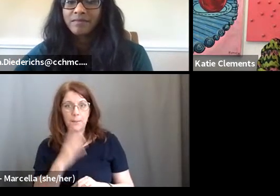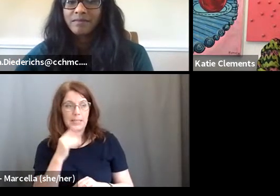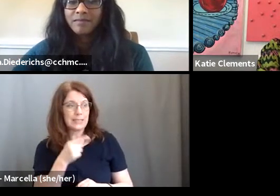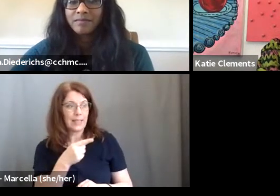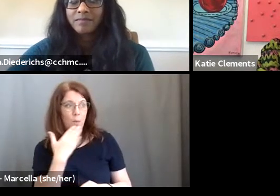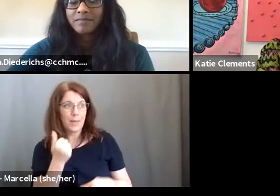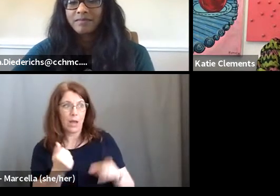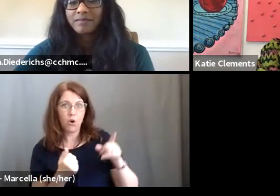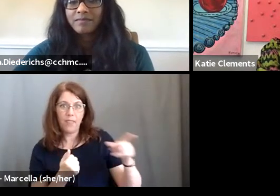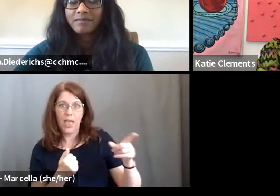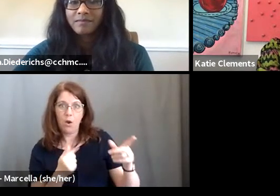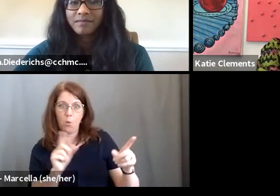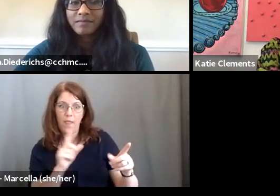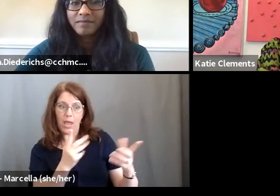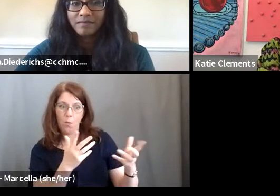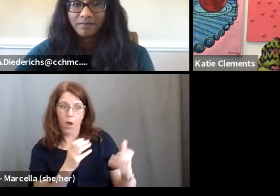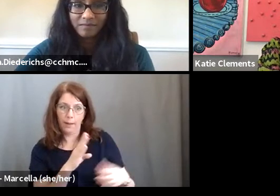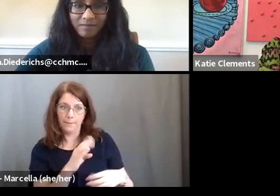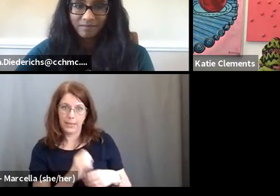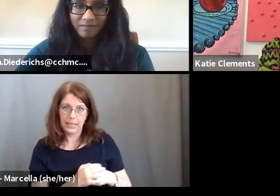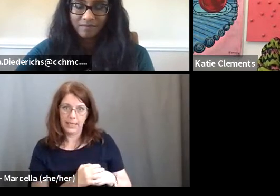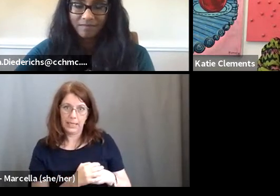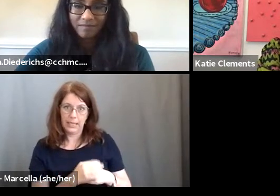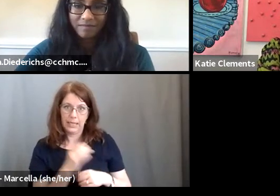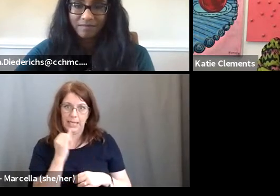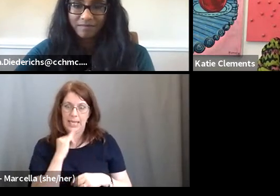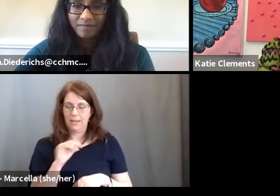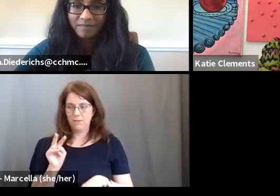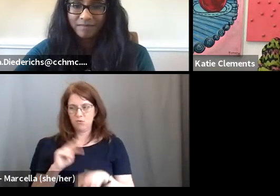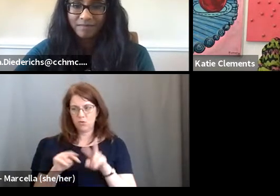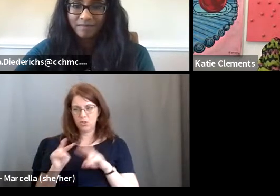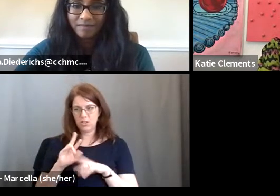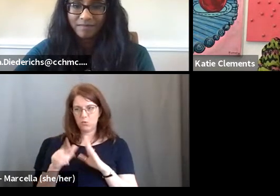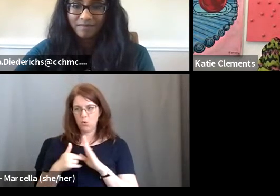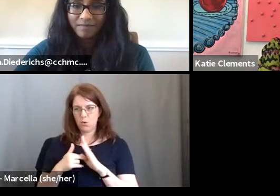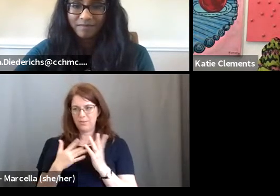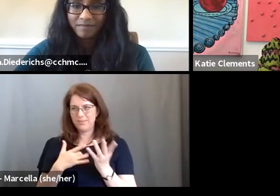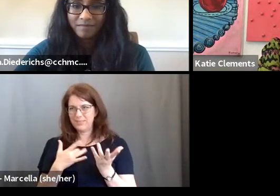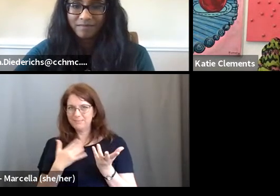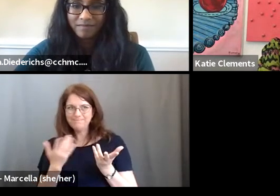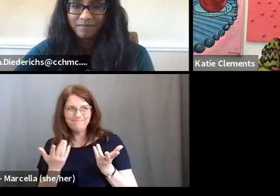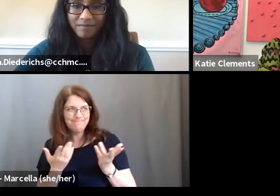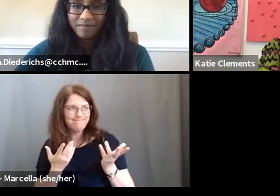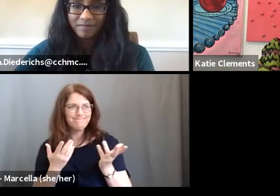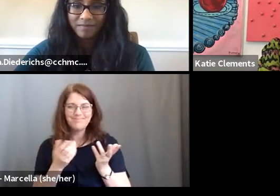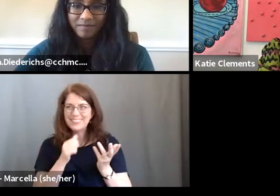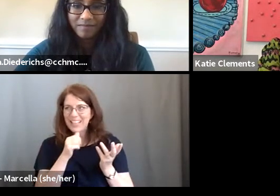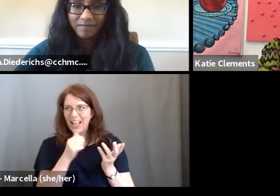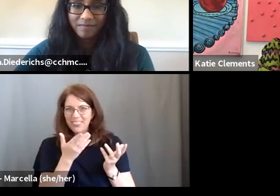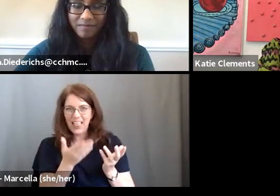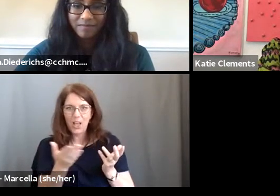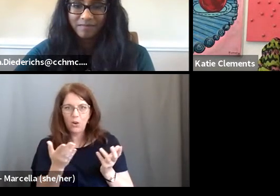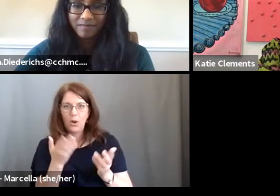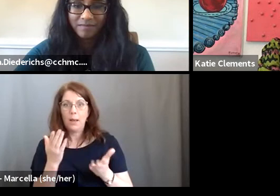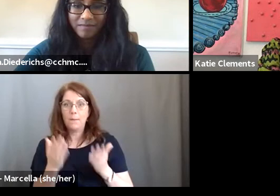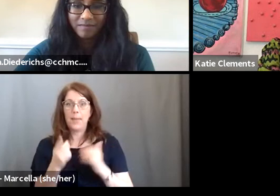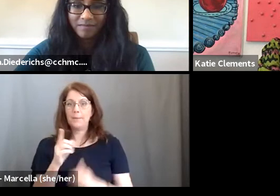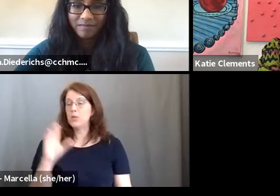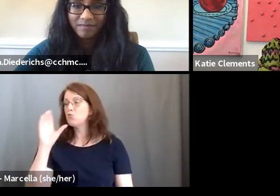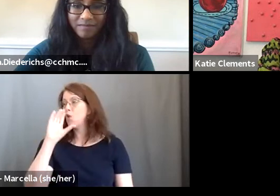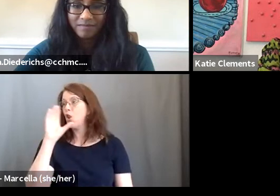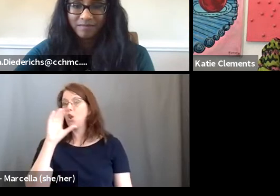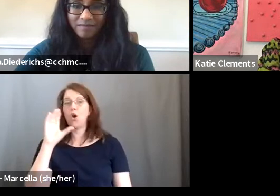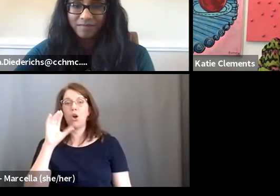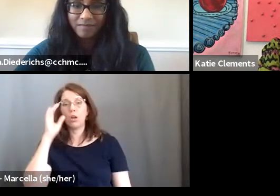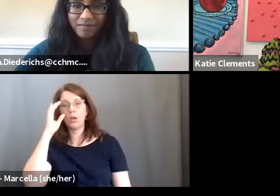where they want to be. If you're looking at that and you're not feeling like there is that path, then you may want to start looking and